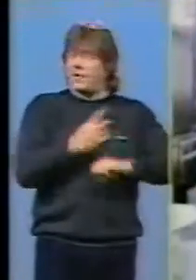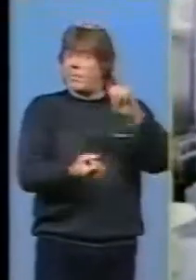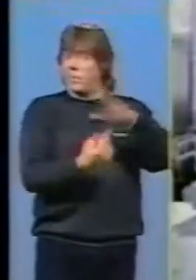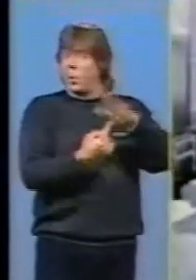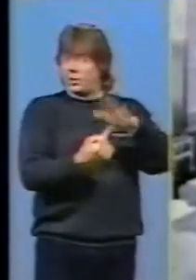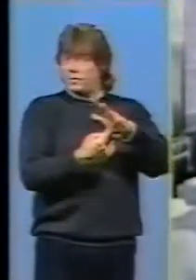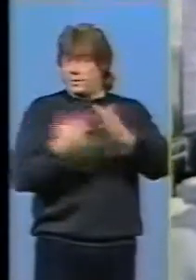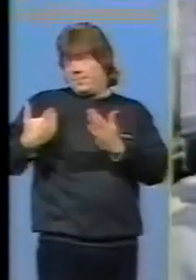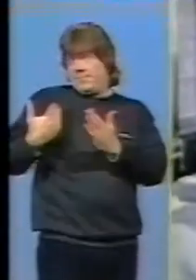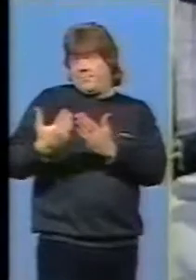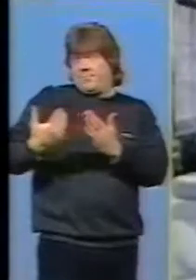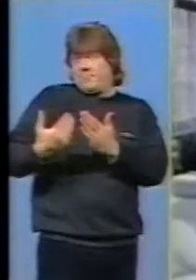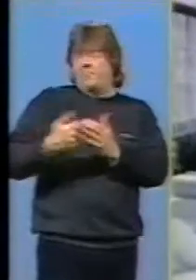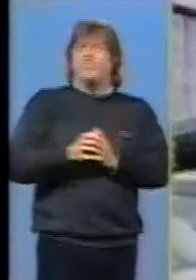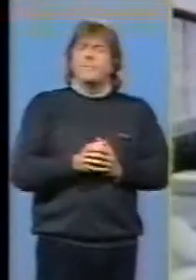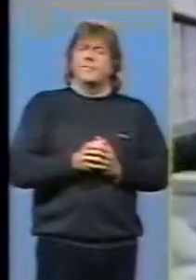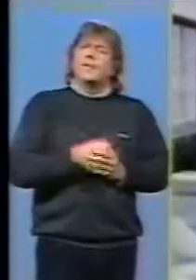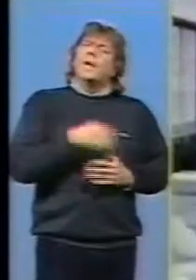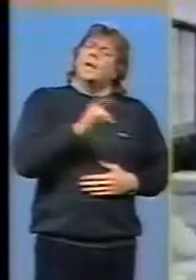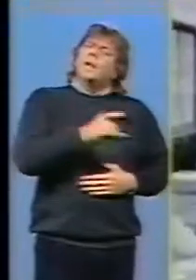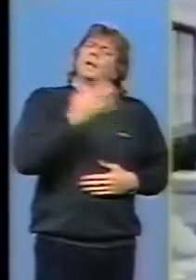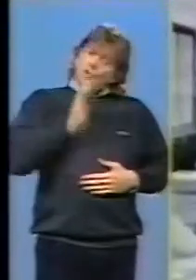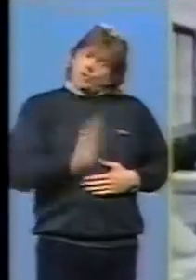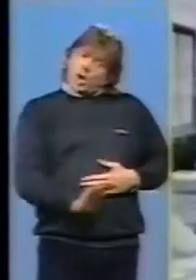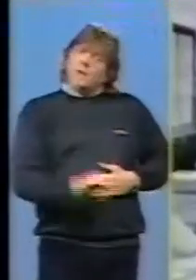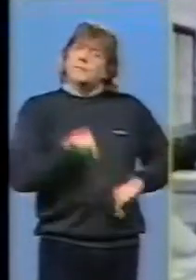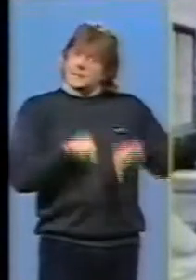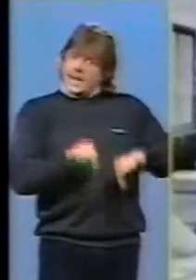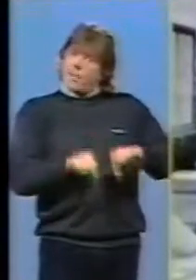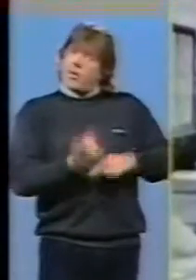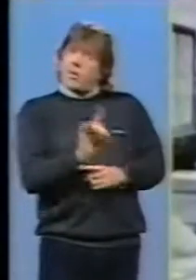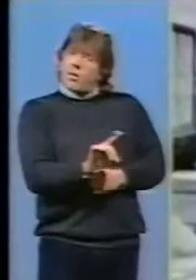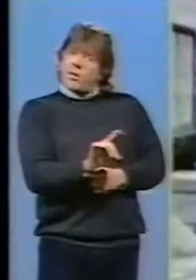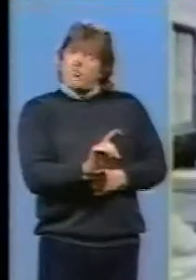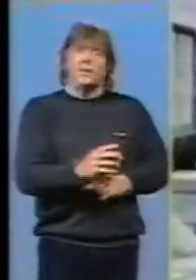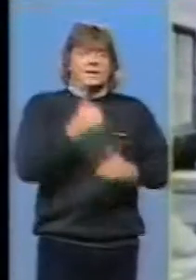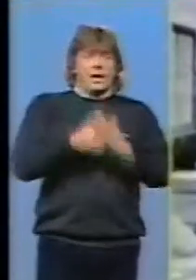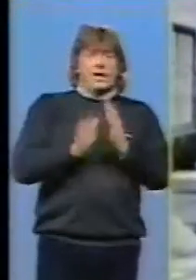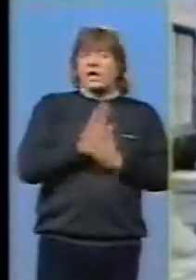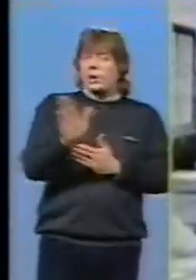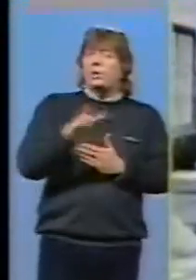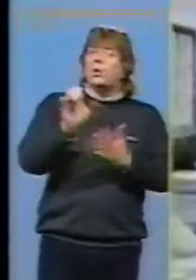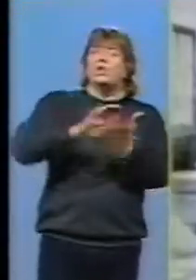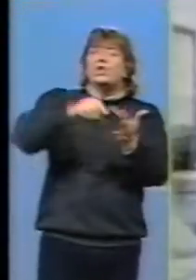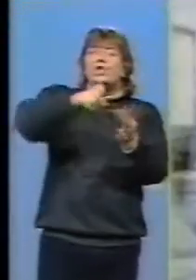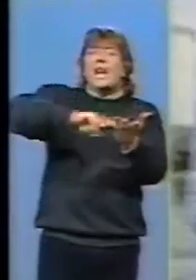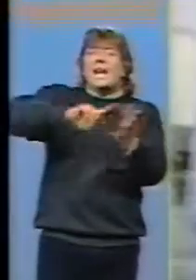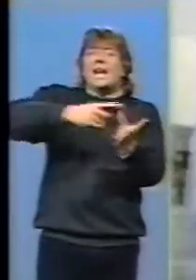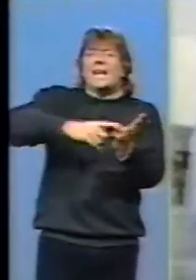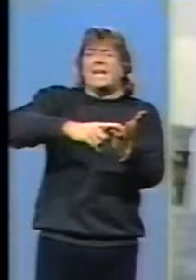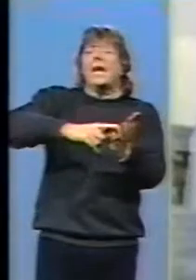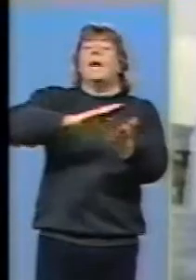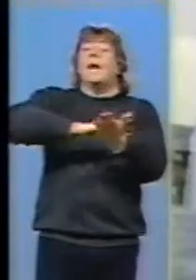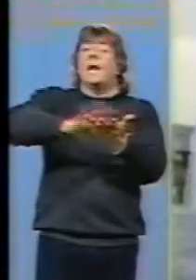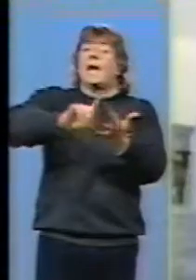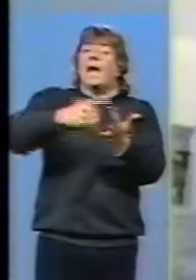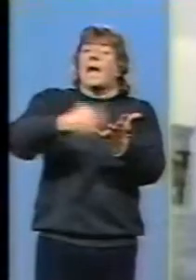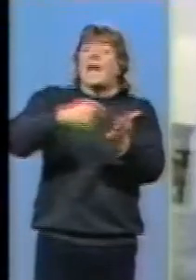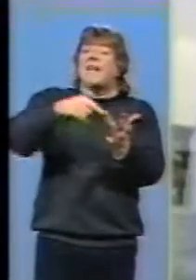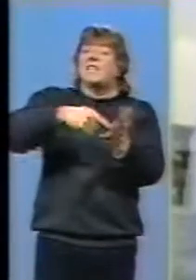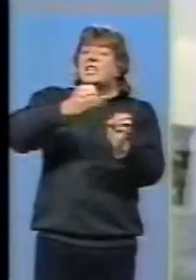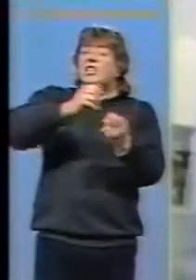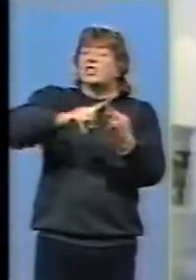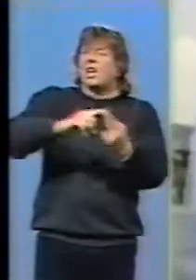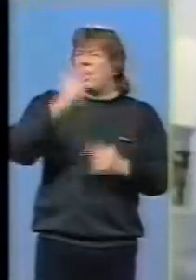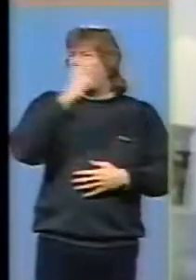Disabled since he was a child Jury started school life at Chaley Heritage an old-style hospital school in